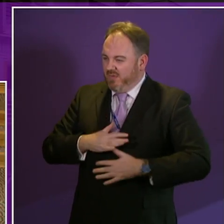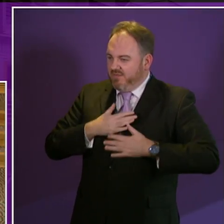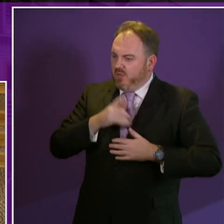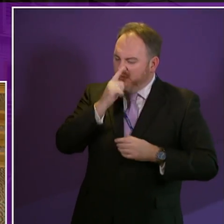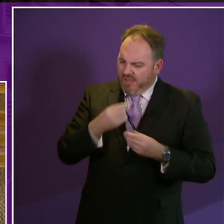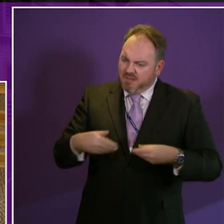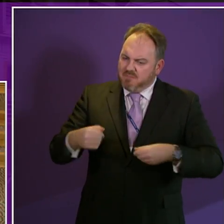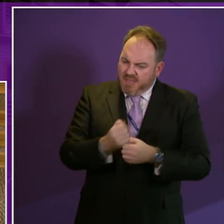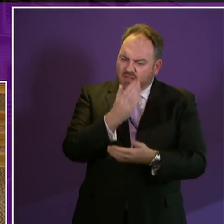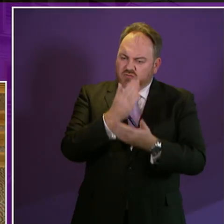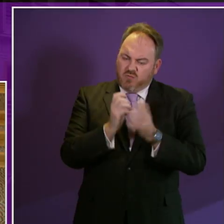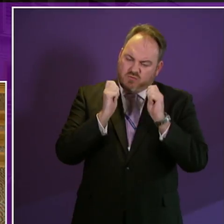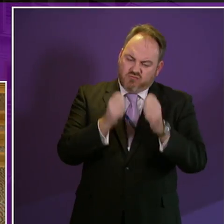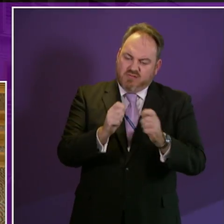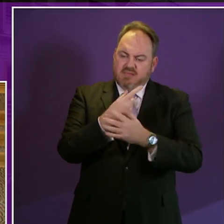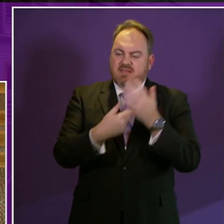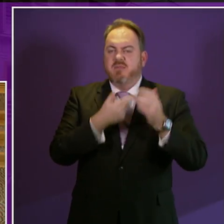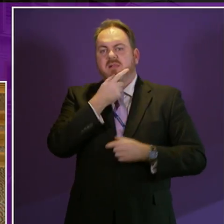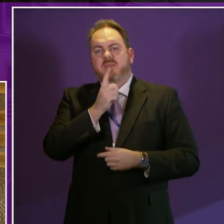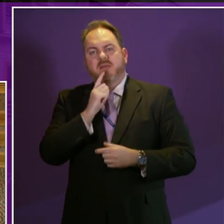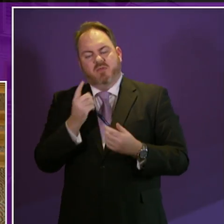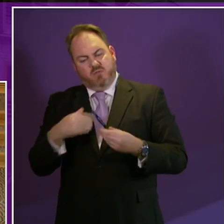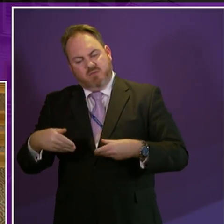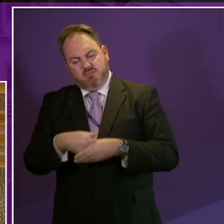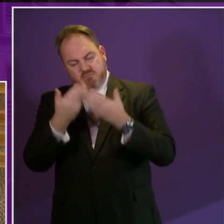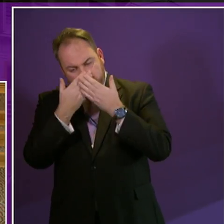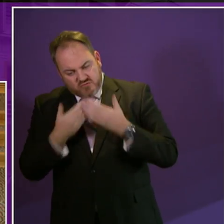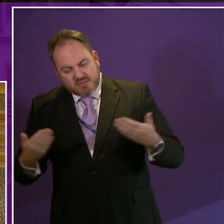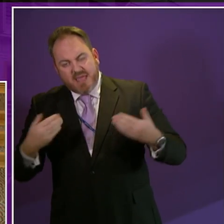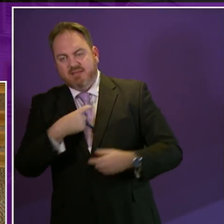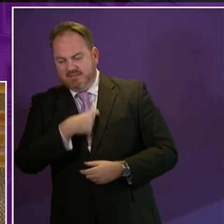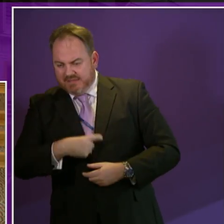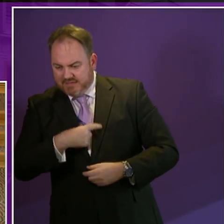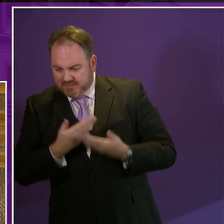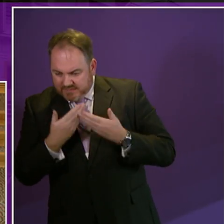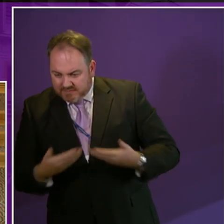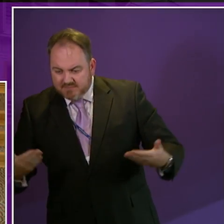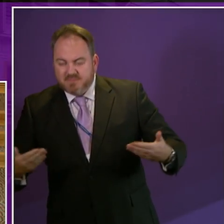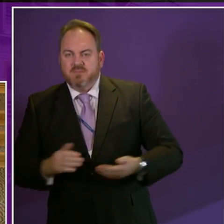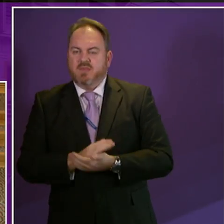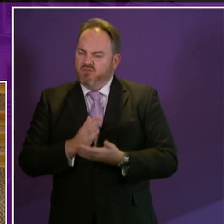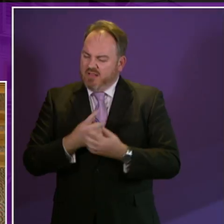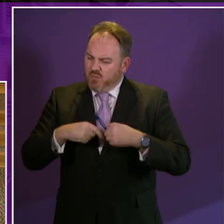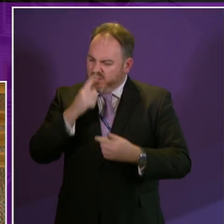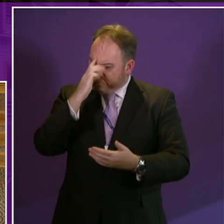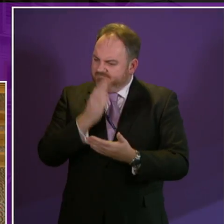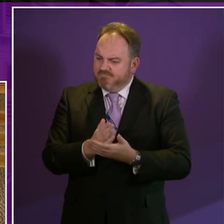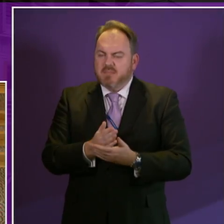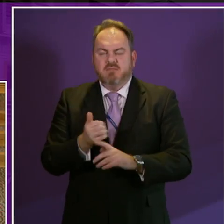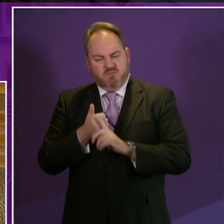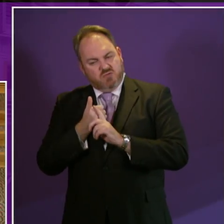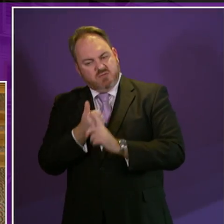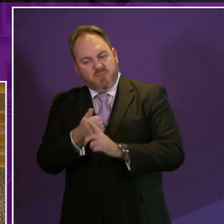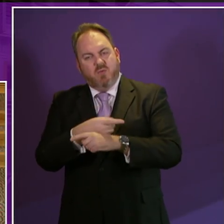to the establishment of our own social security system in Scotland show that we are serious about protecting